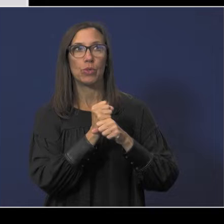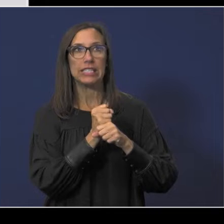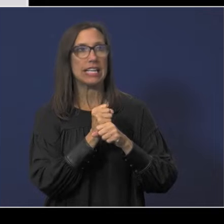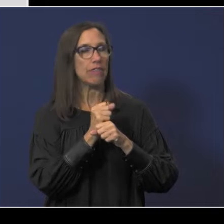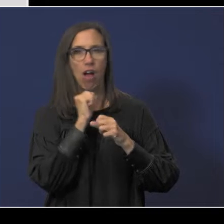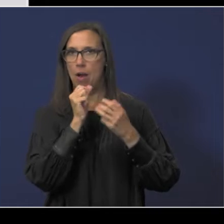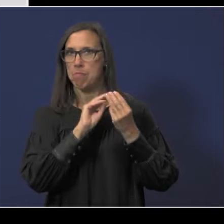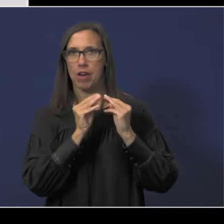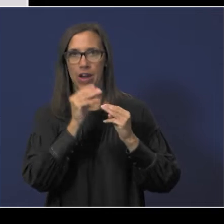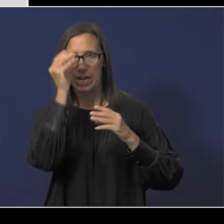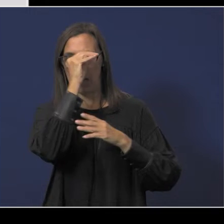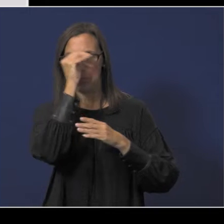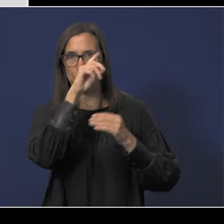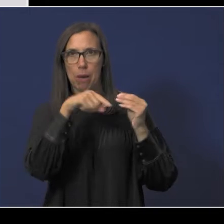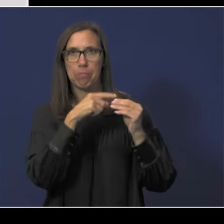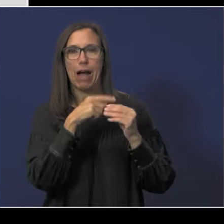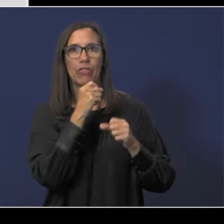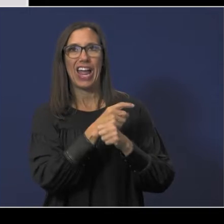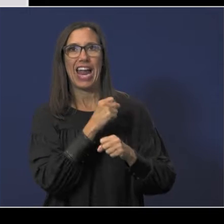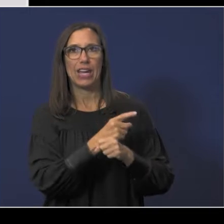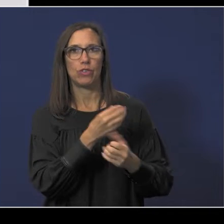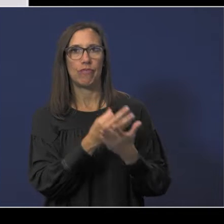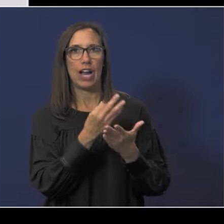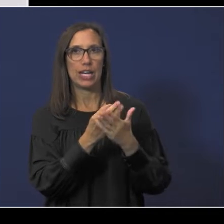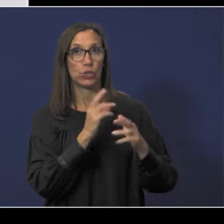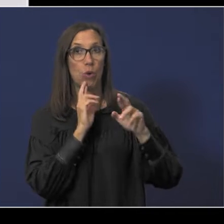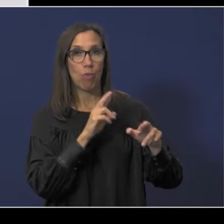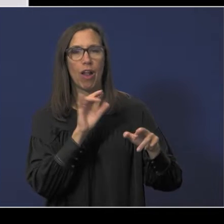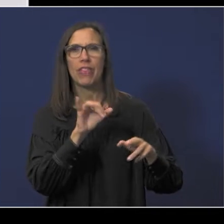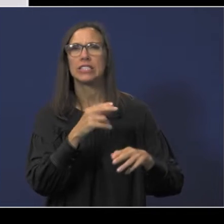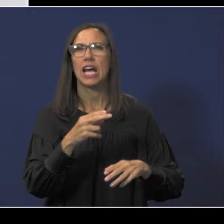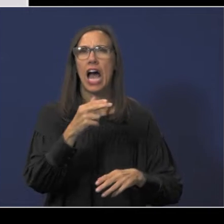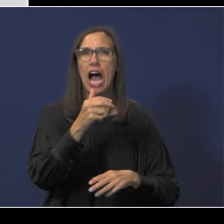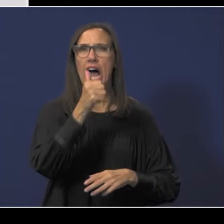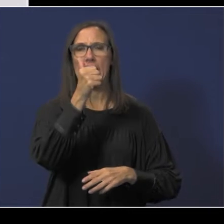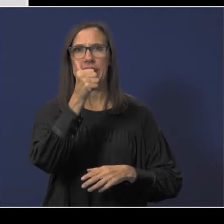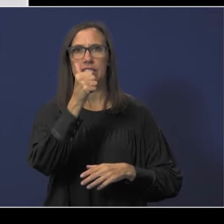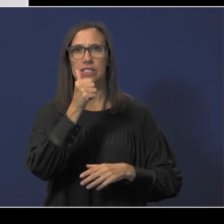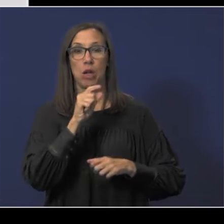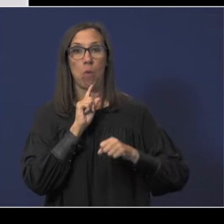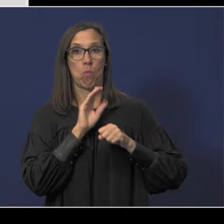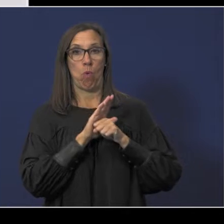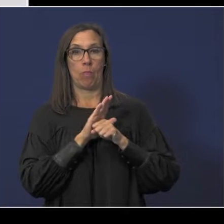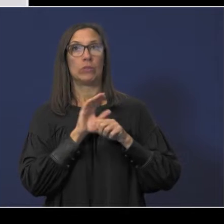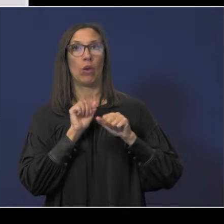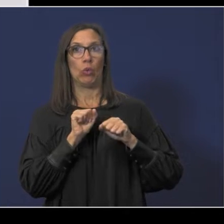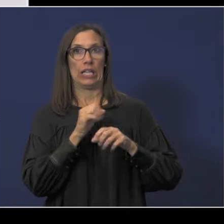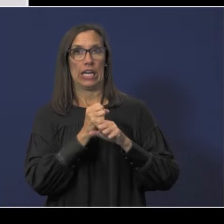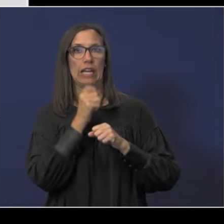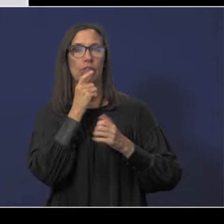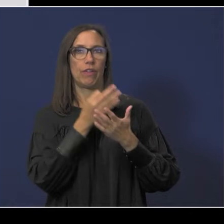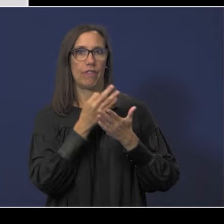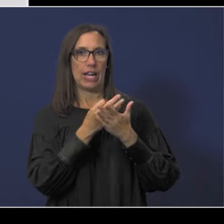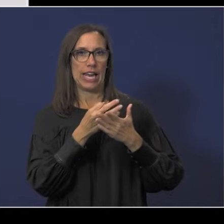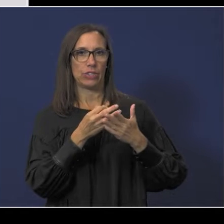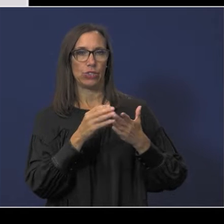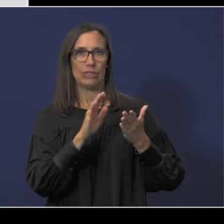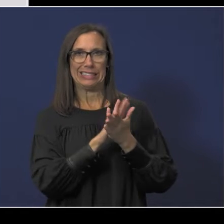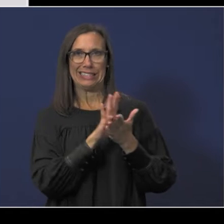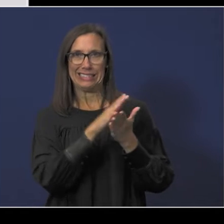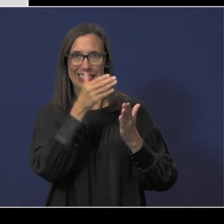unmodified opinion on the annual financial audit report, which is the highest level of assurance that we can be given on our financial statements.